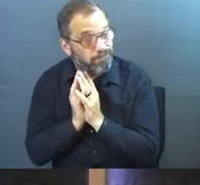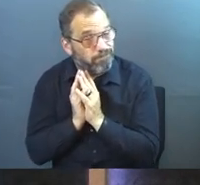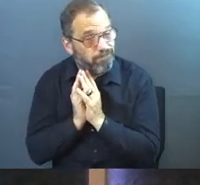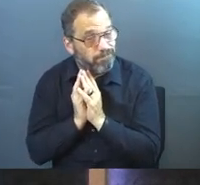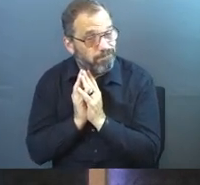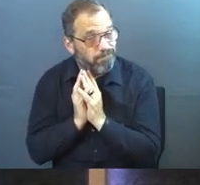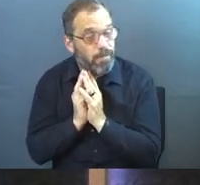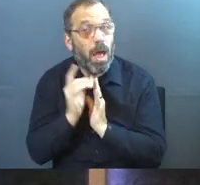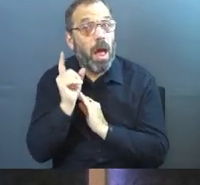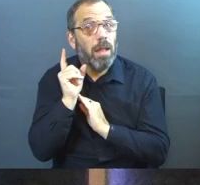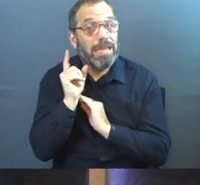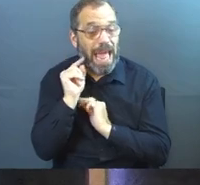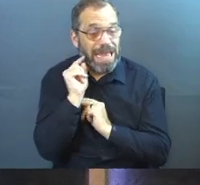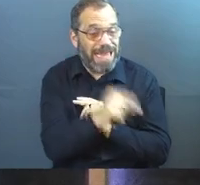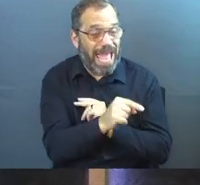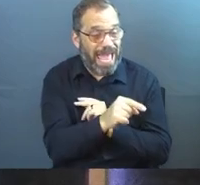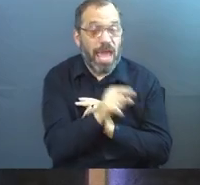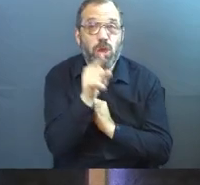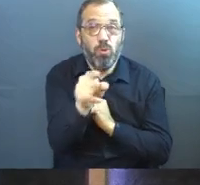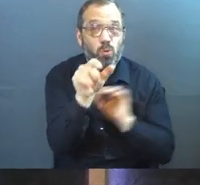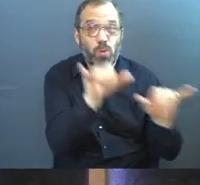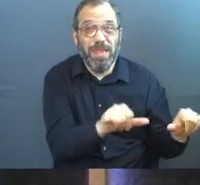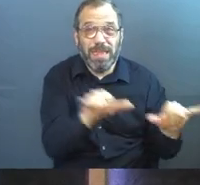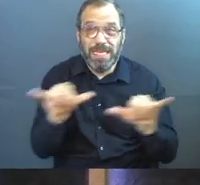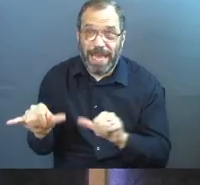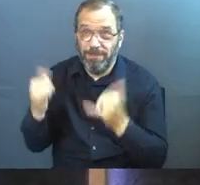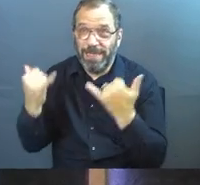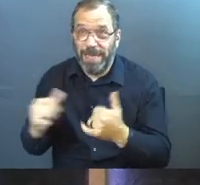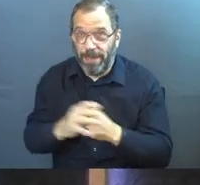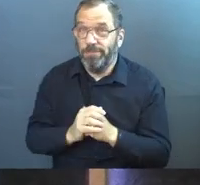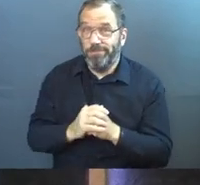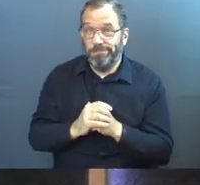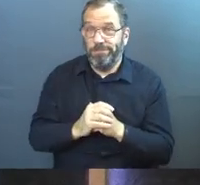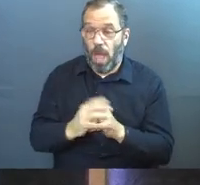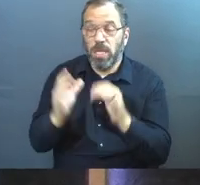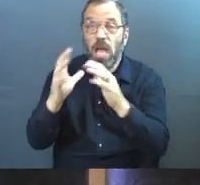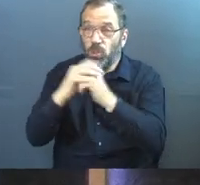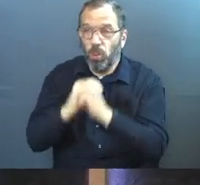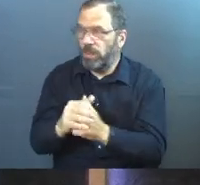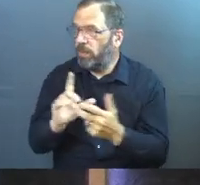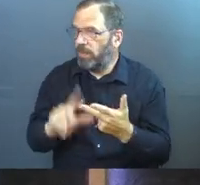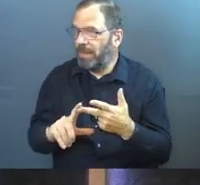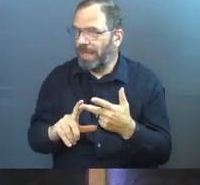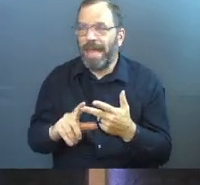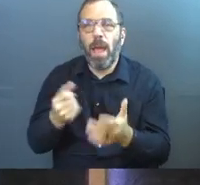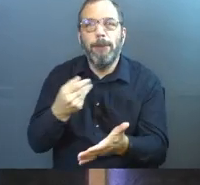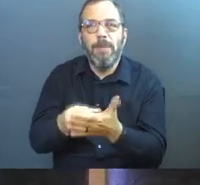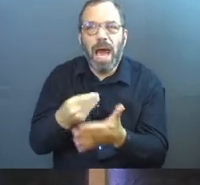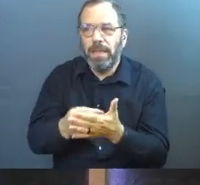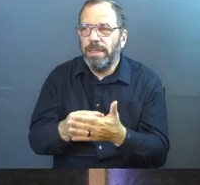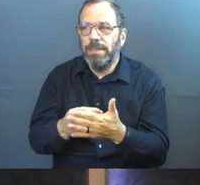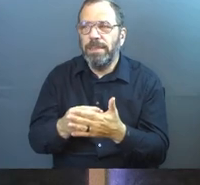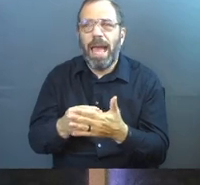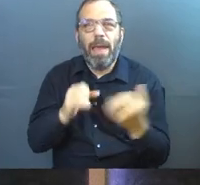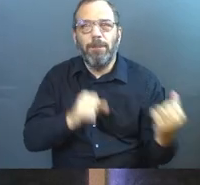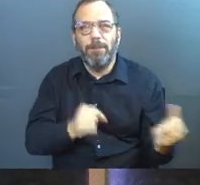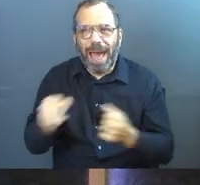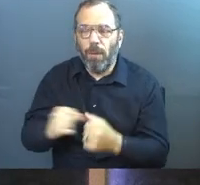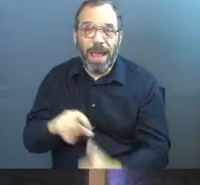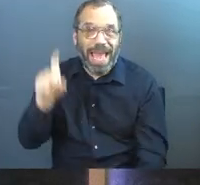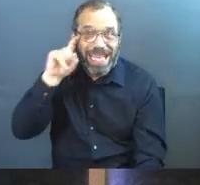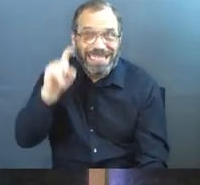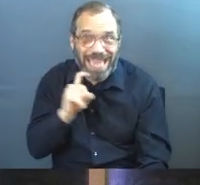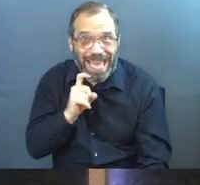Because the same way they were, we do it today. Is we worship things like wealth and power and